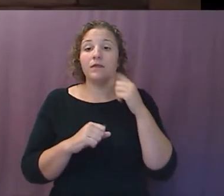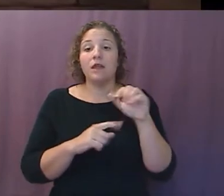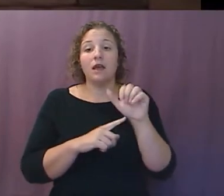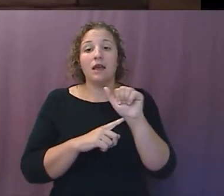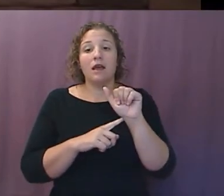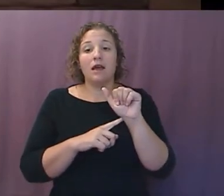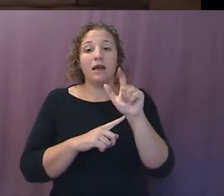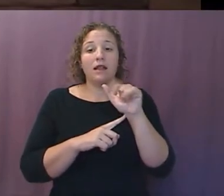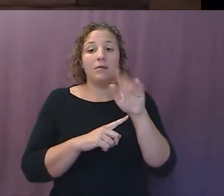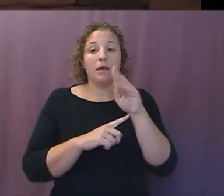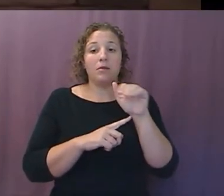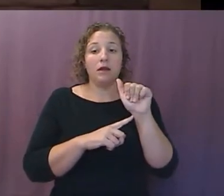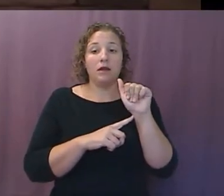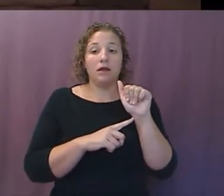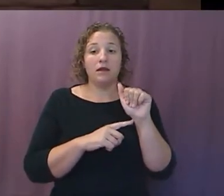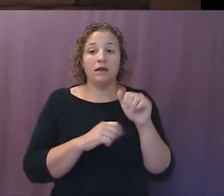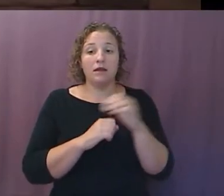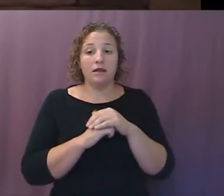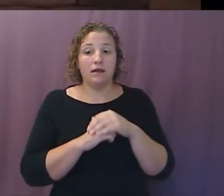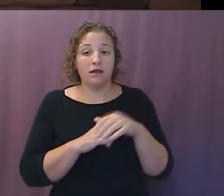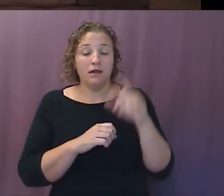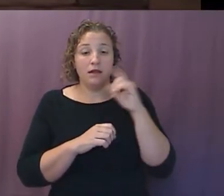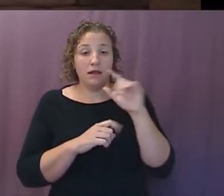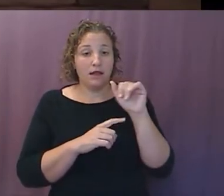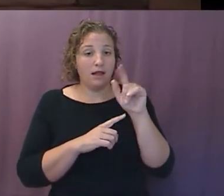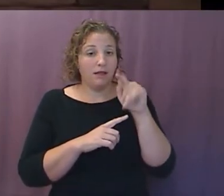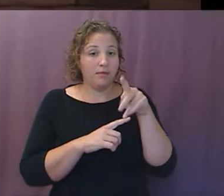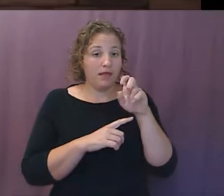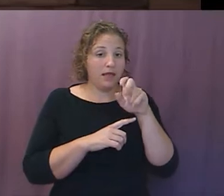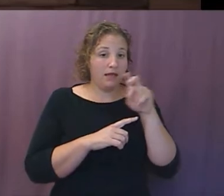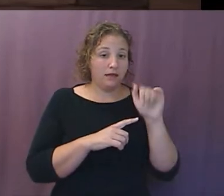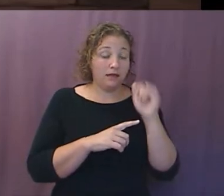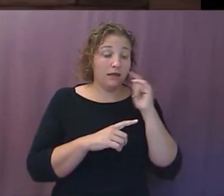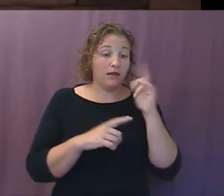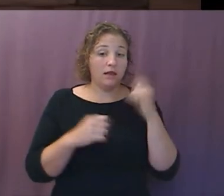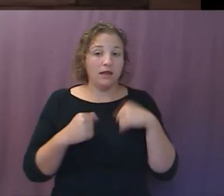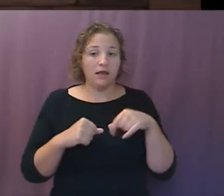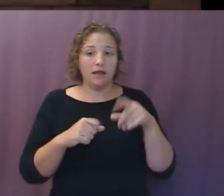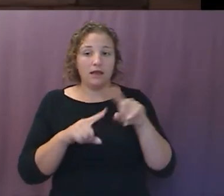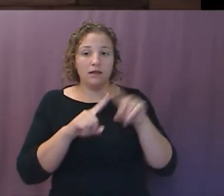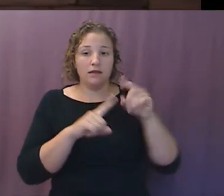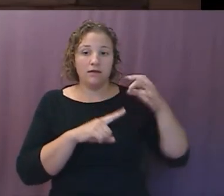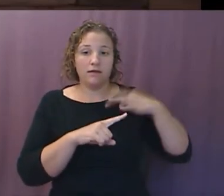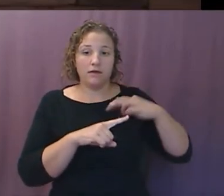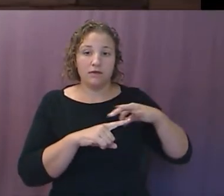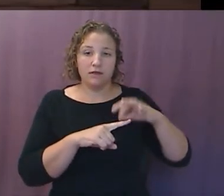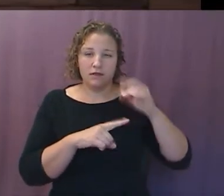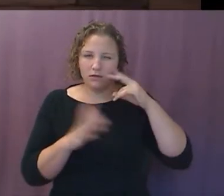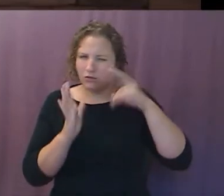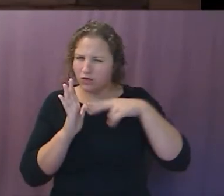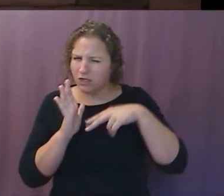Alibaba, Alipay, Peng Yuan Credit System and also, what was the last one?